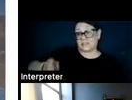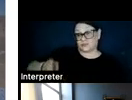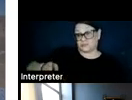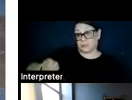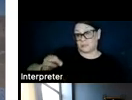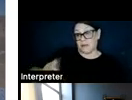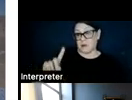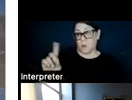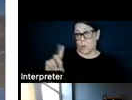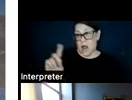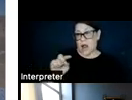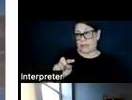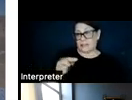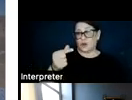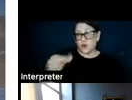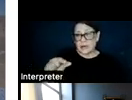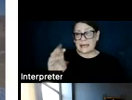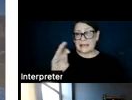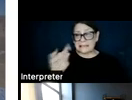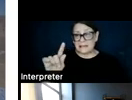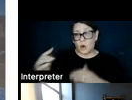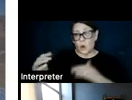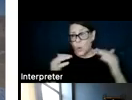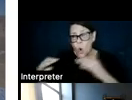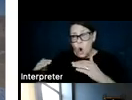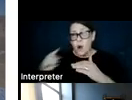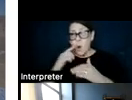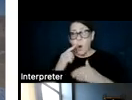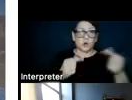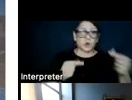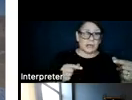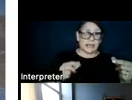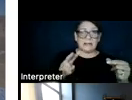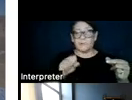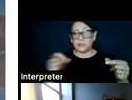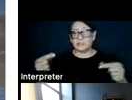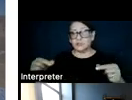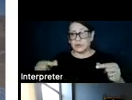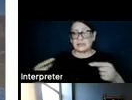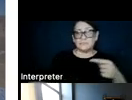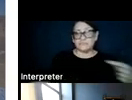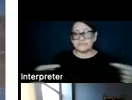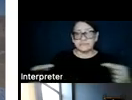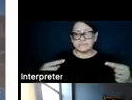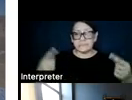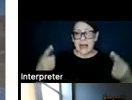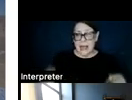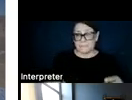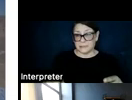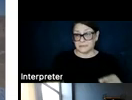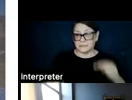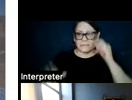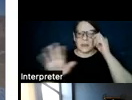where this green civil war or green versus green issues started cropping up about